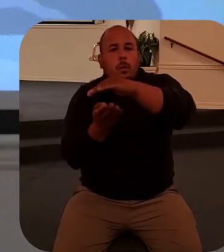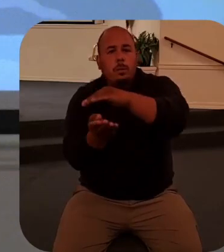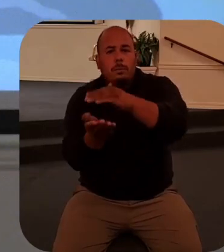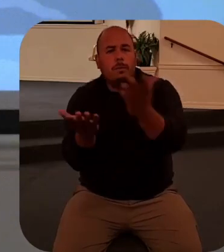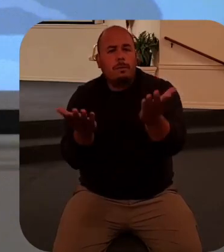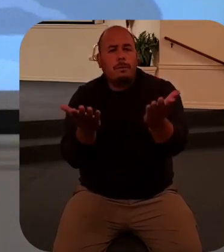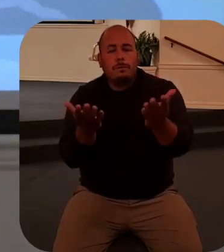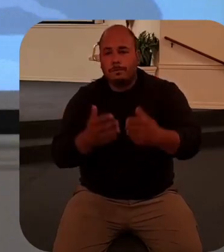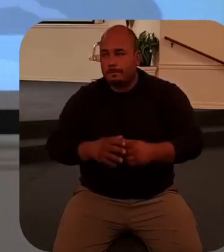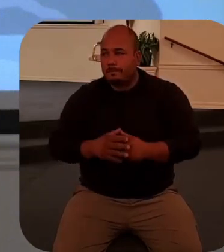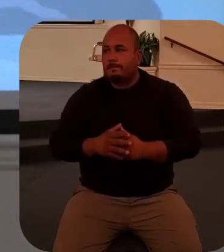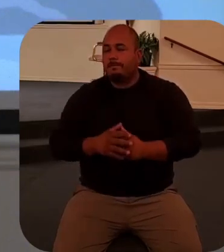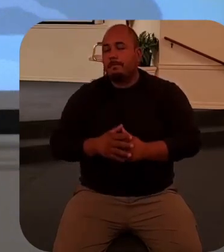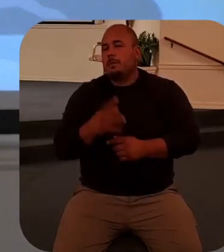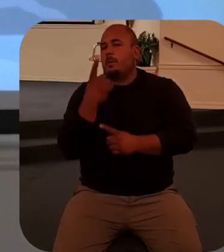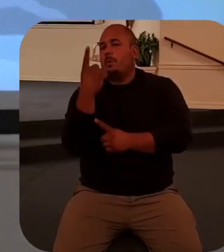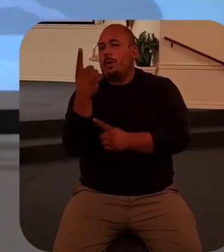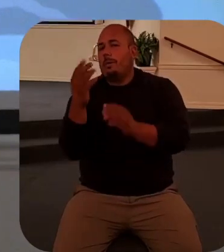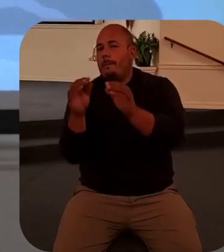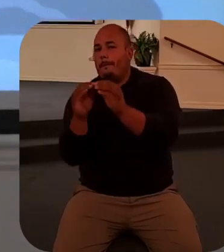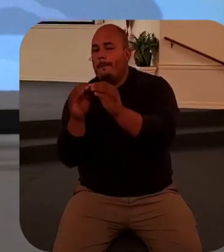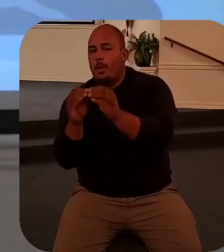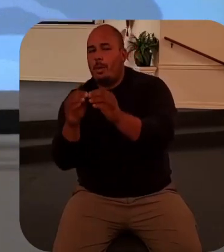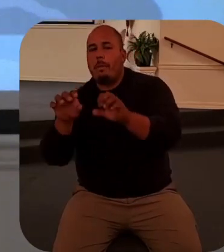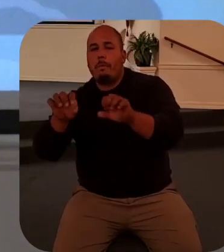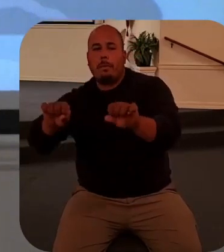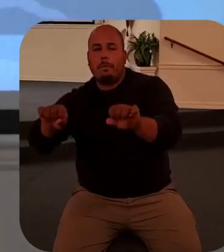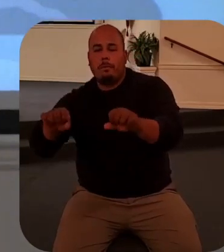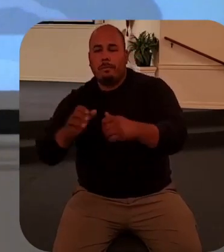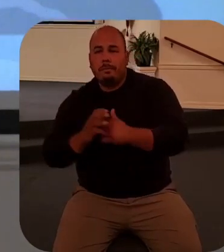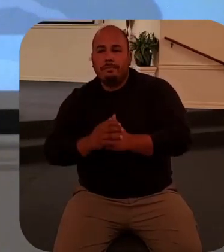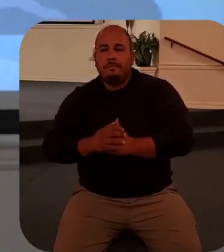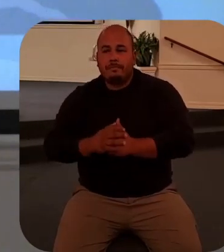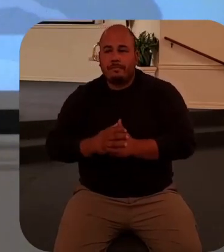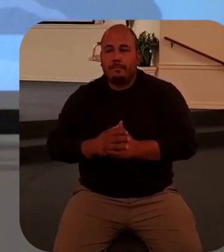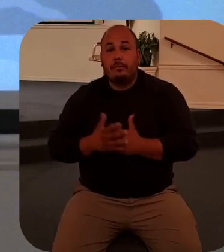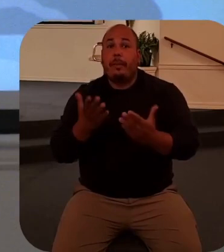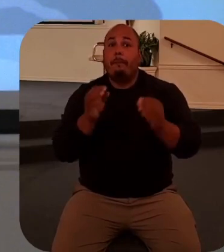well there's one more possibility maybe more than that but we'll just cover one more